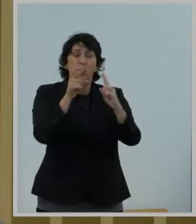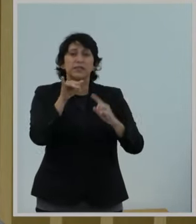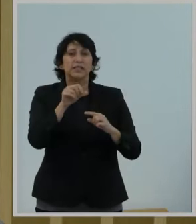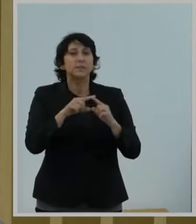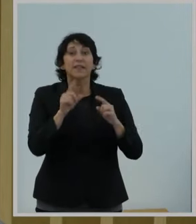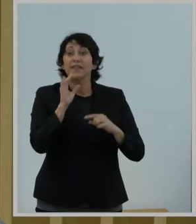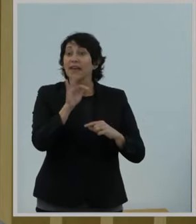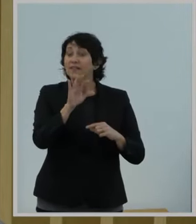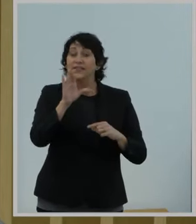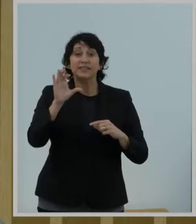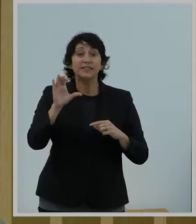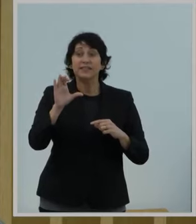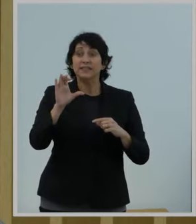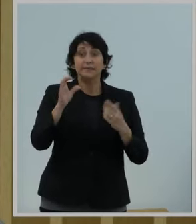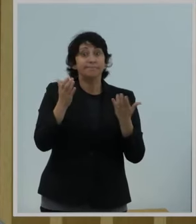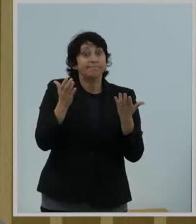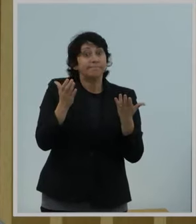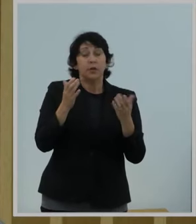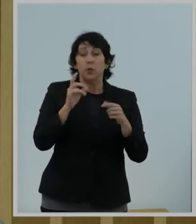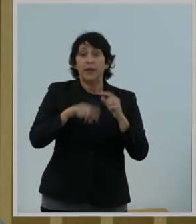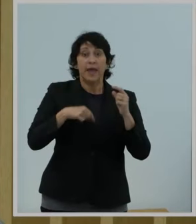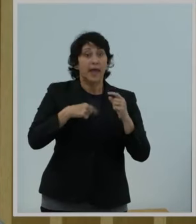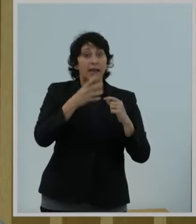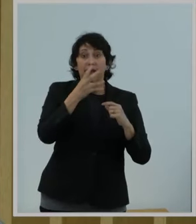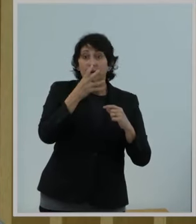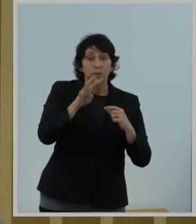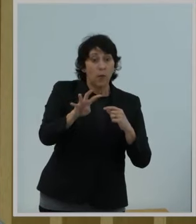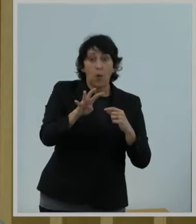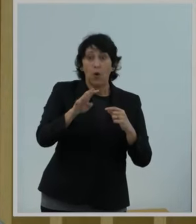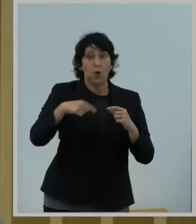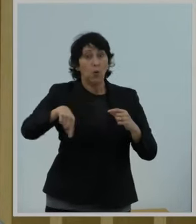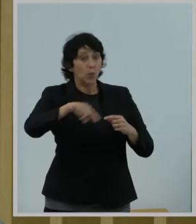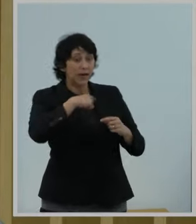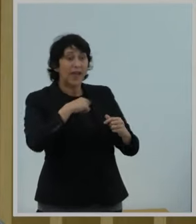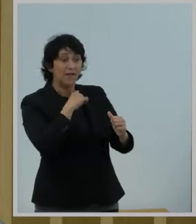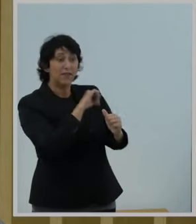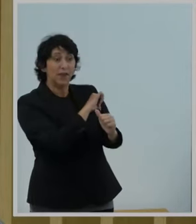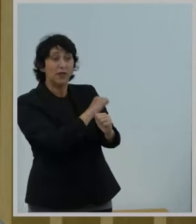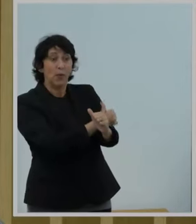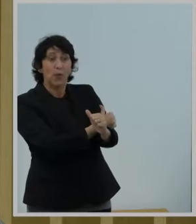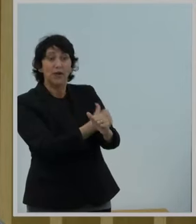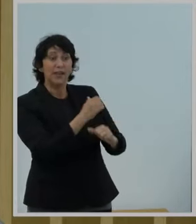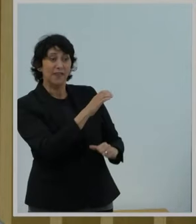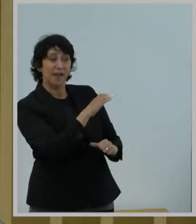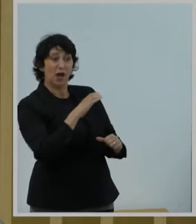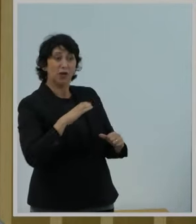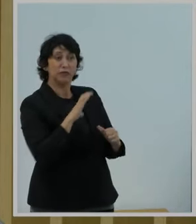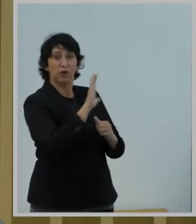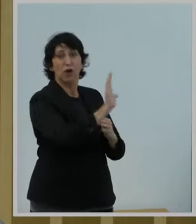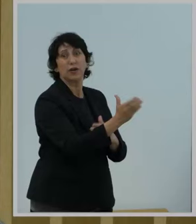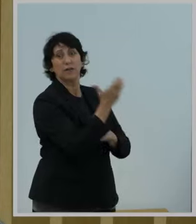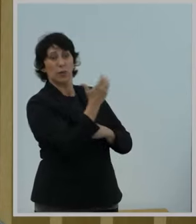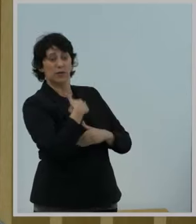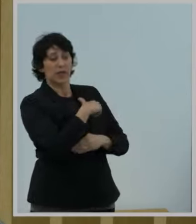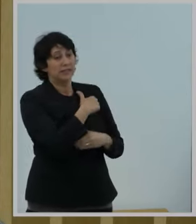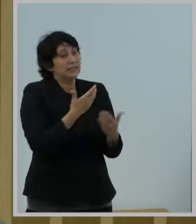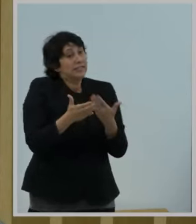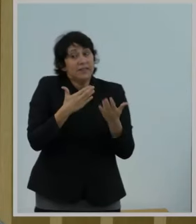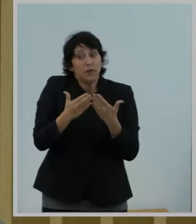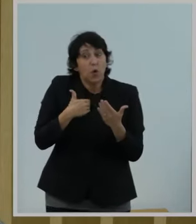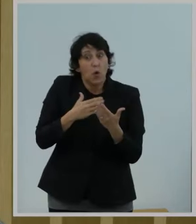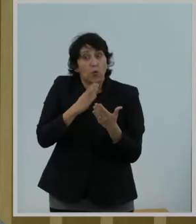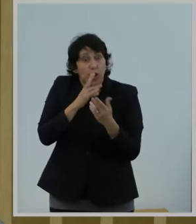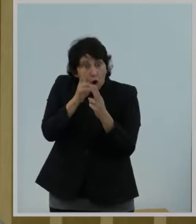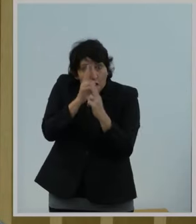isn't free to ignore the express limitations on our authority imposed by Congress, no matter how laudable the agency's intentions may